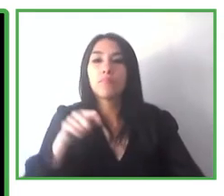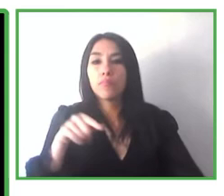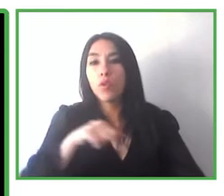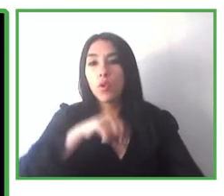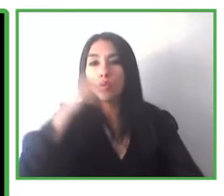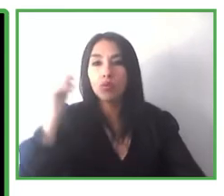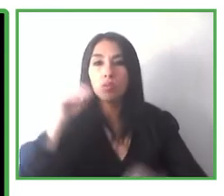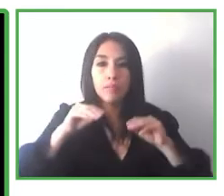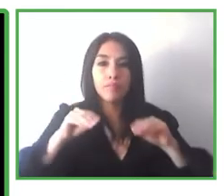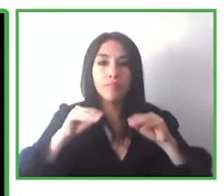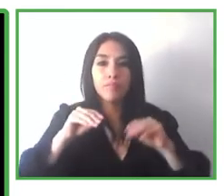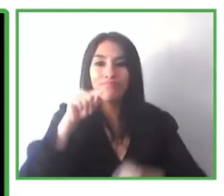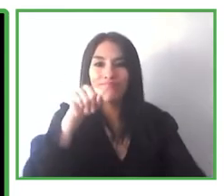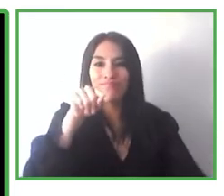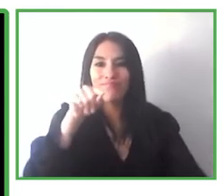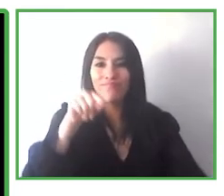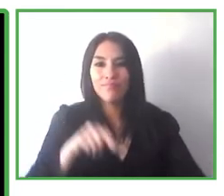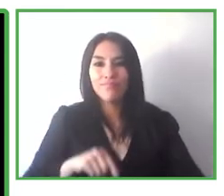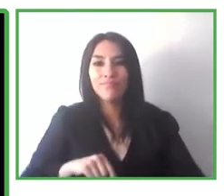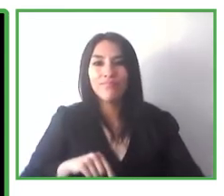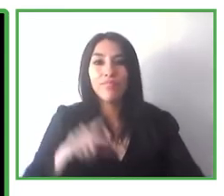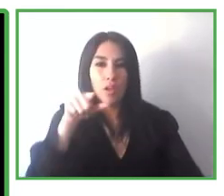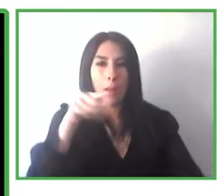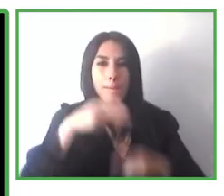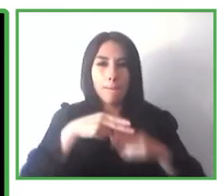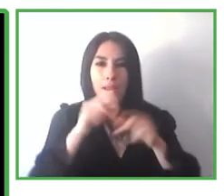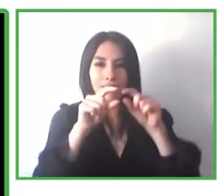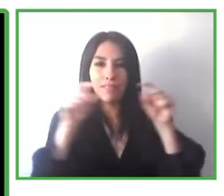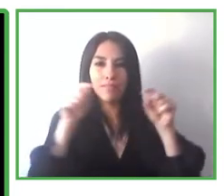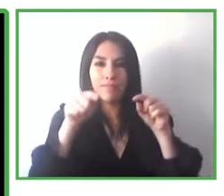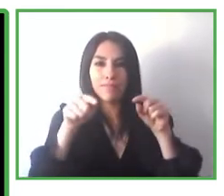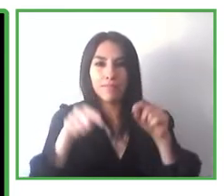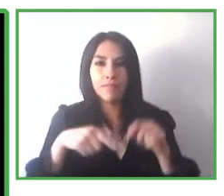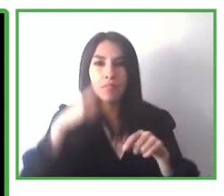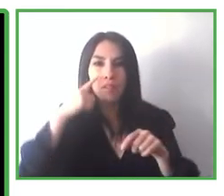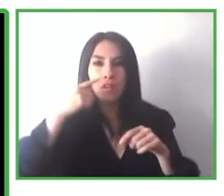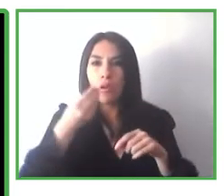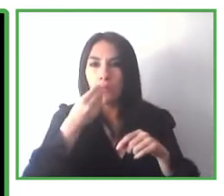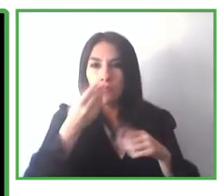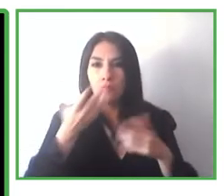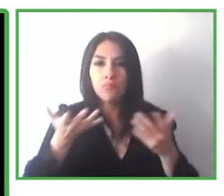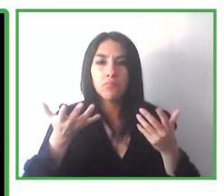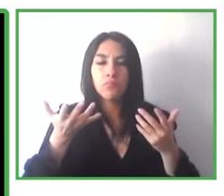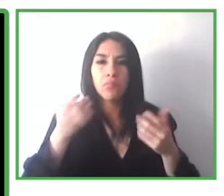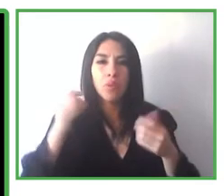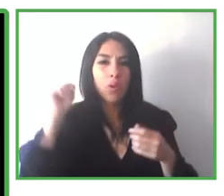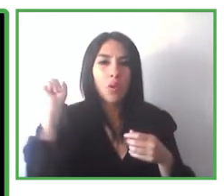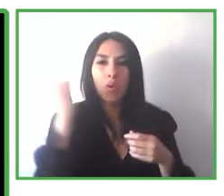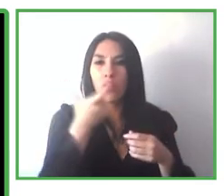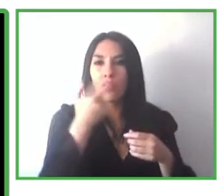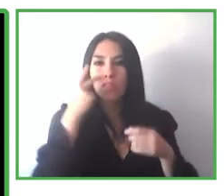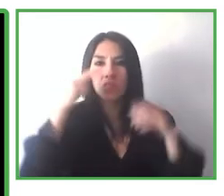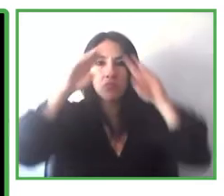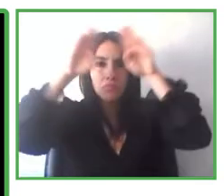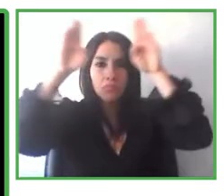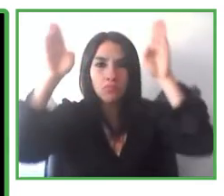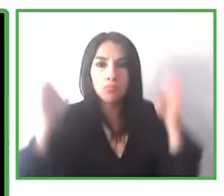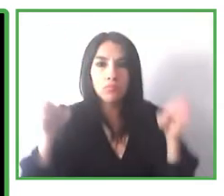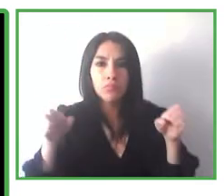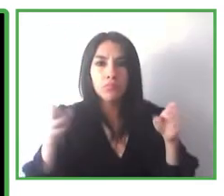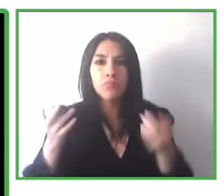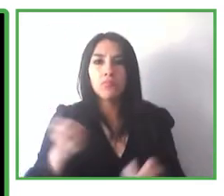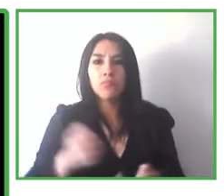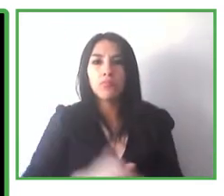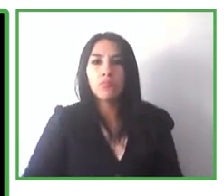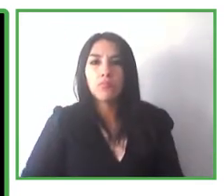best one for us. Kellogg's has chosen us to introduce our codes in all of their packages. All